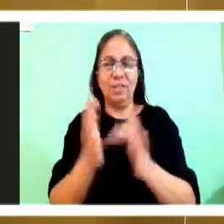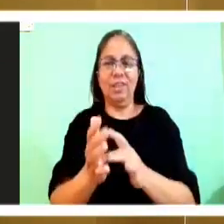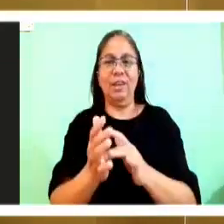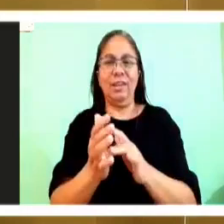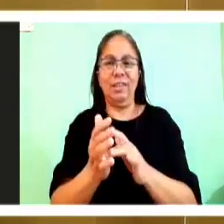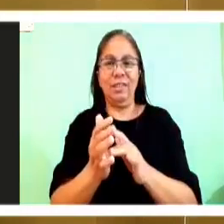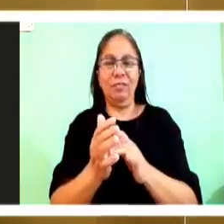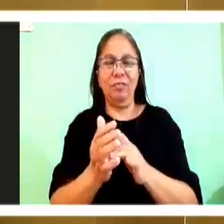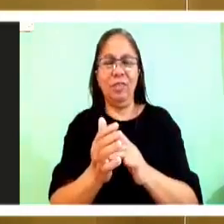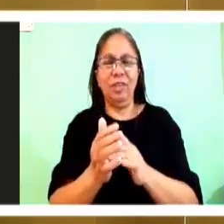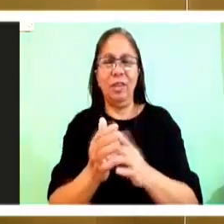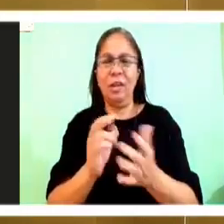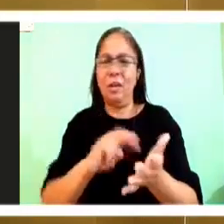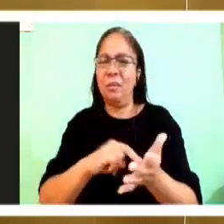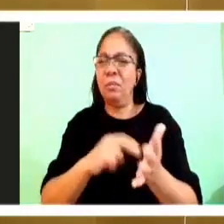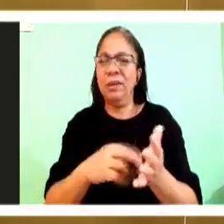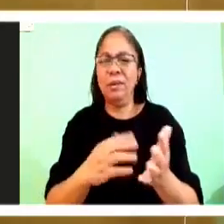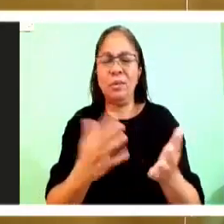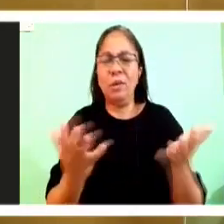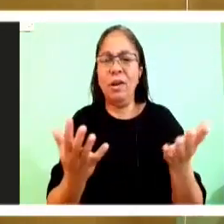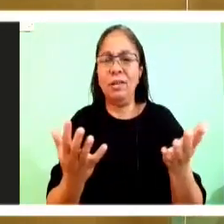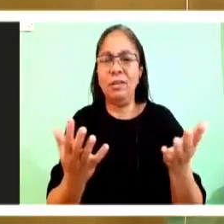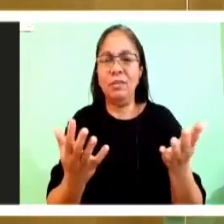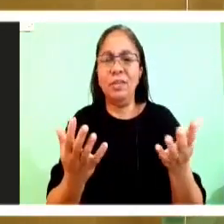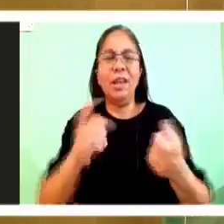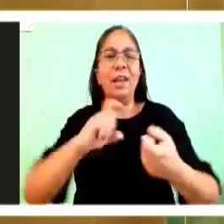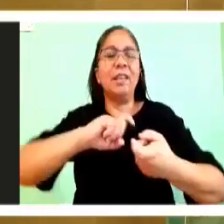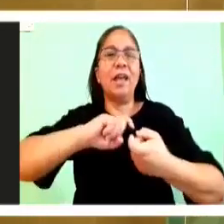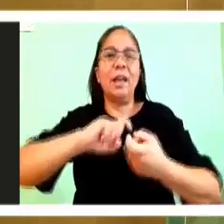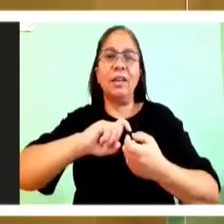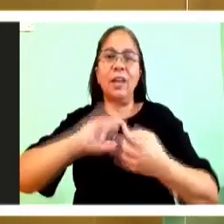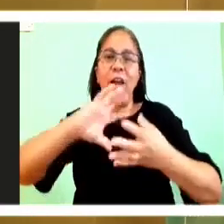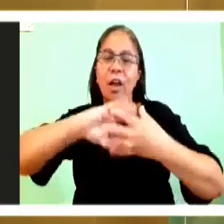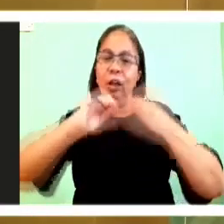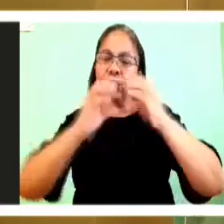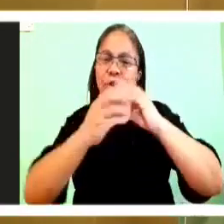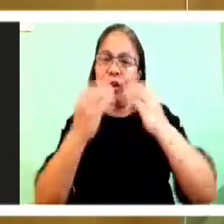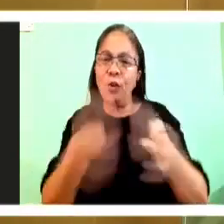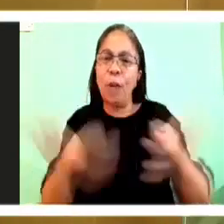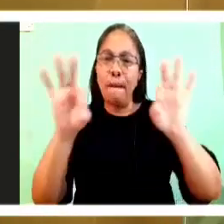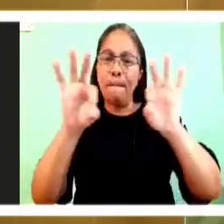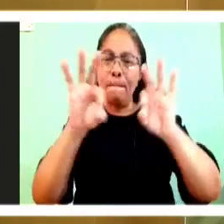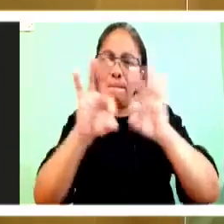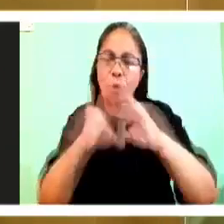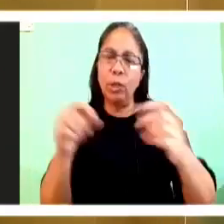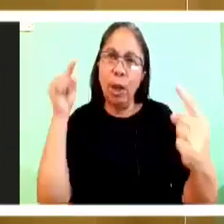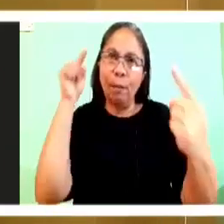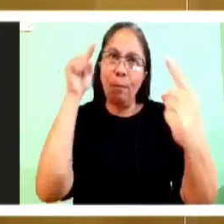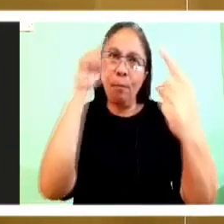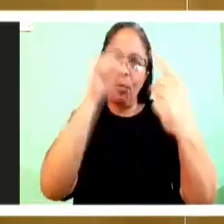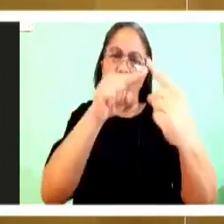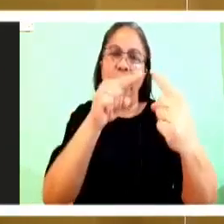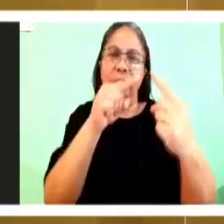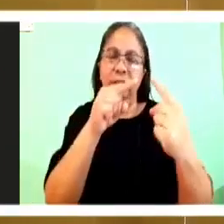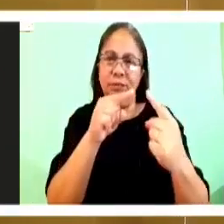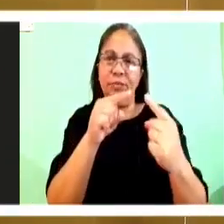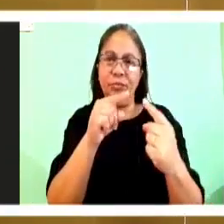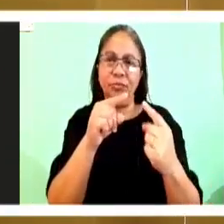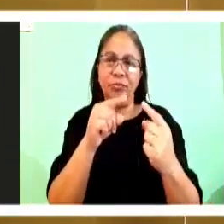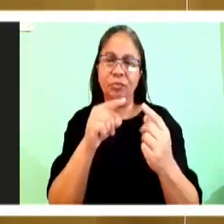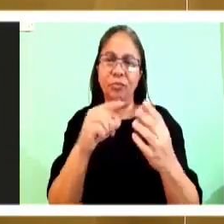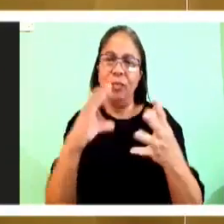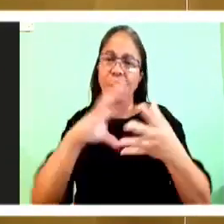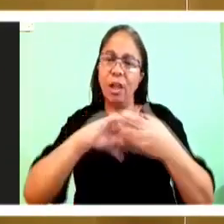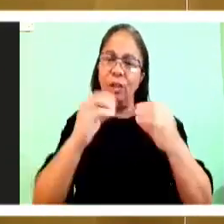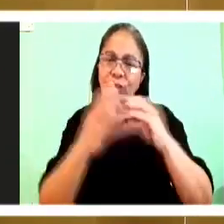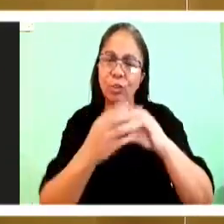really the turning point in the story. The story of Simon, the story of the early church.